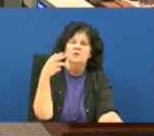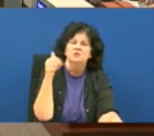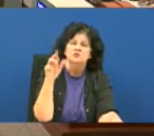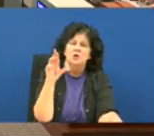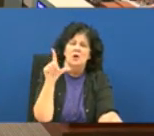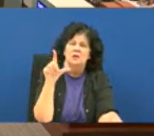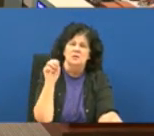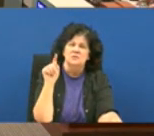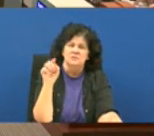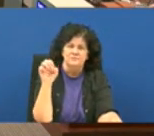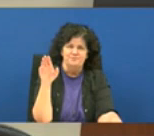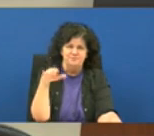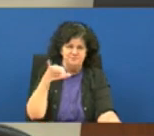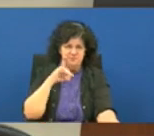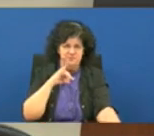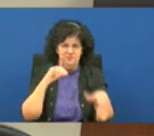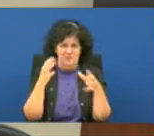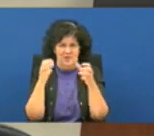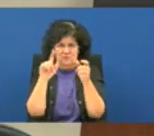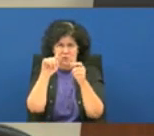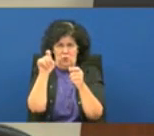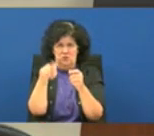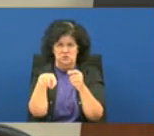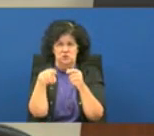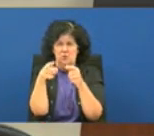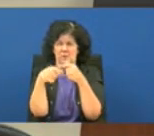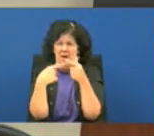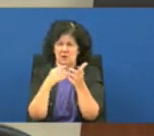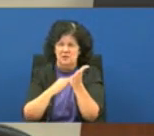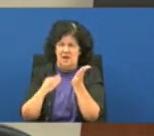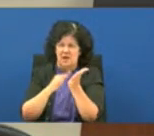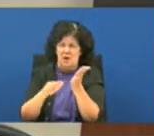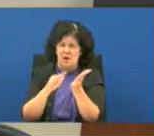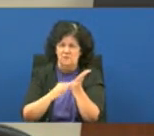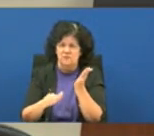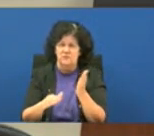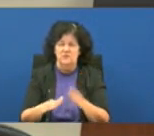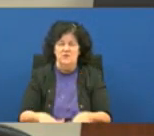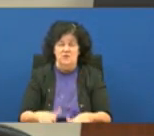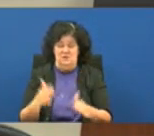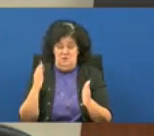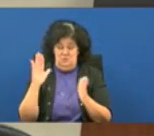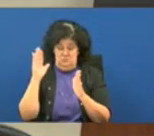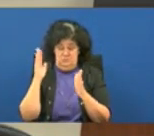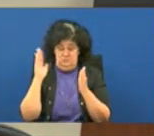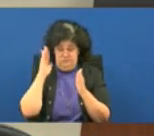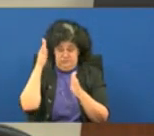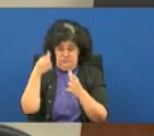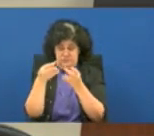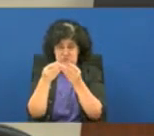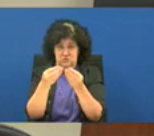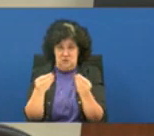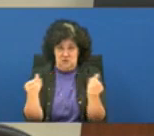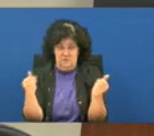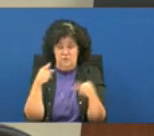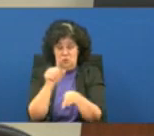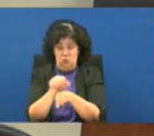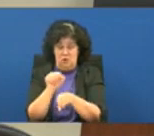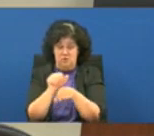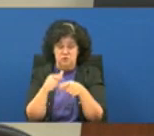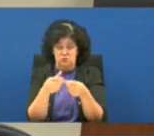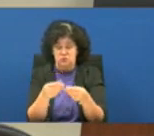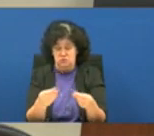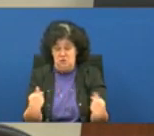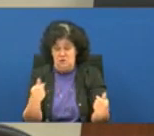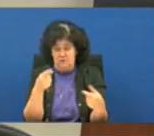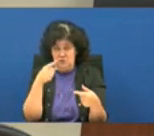on the uh the layoffs uh once these issues are resolved and it sounds like y'all are working towards them is